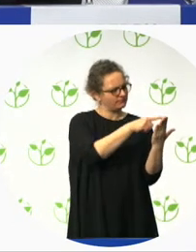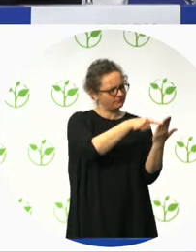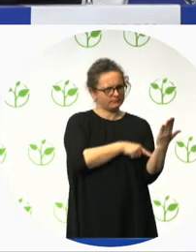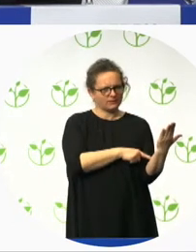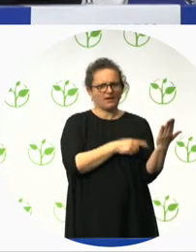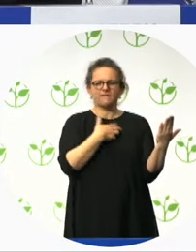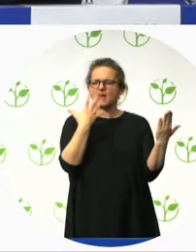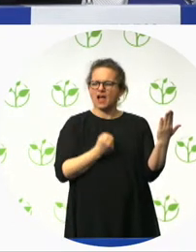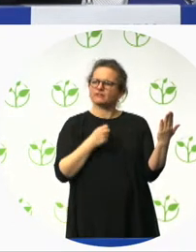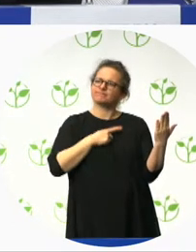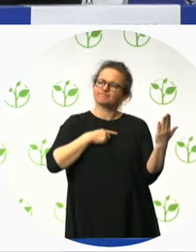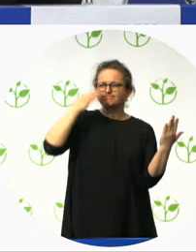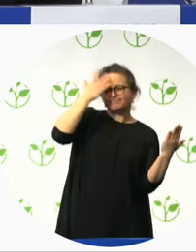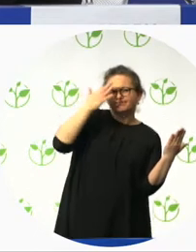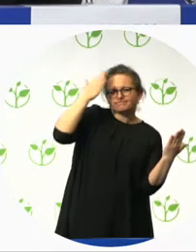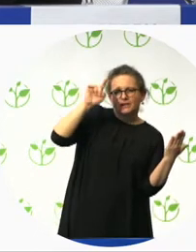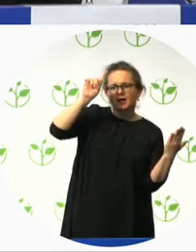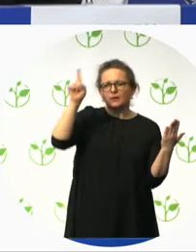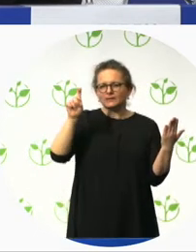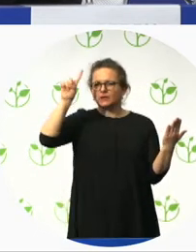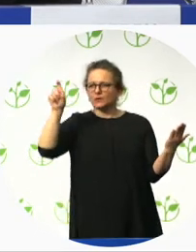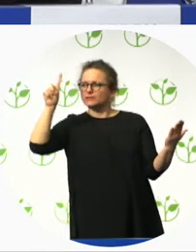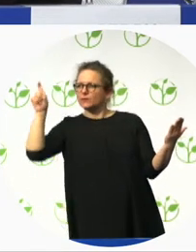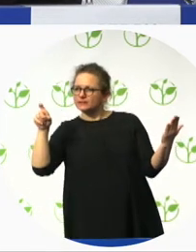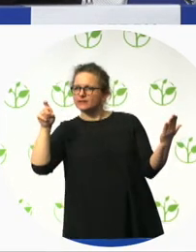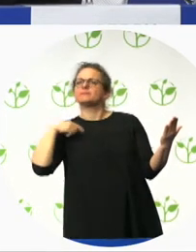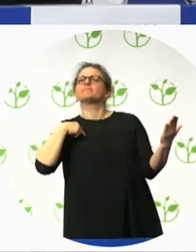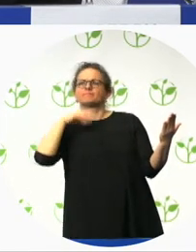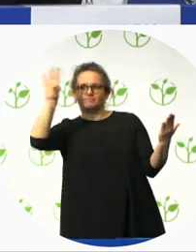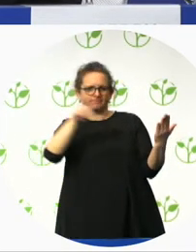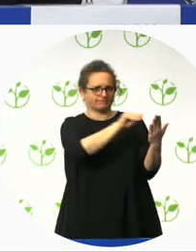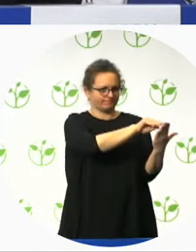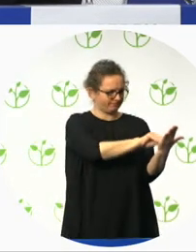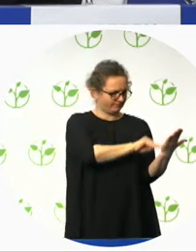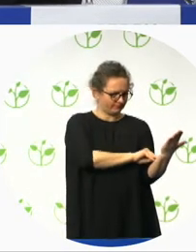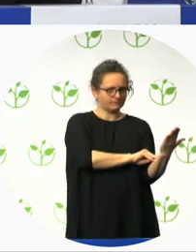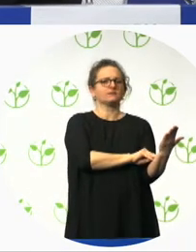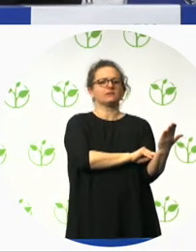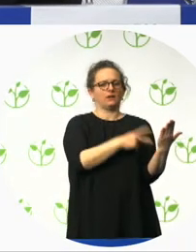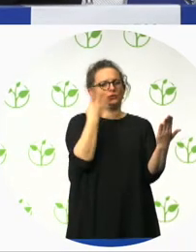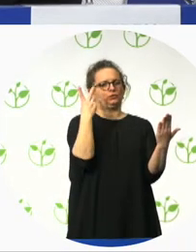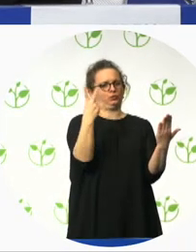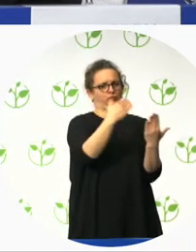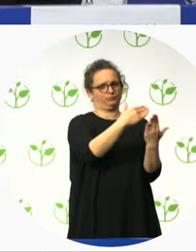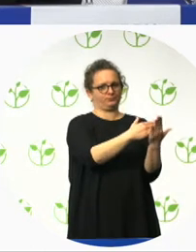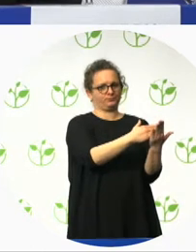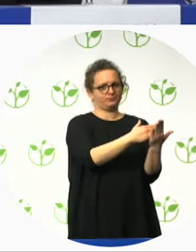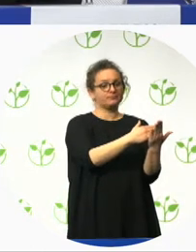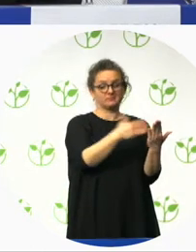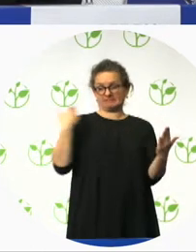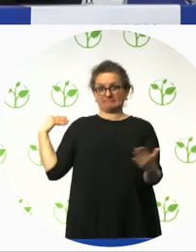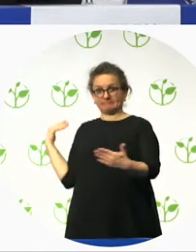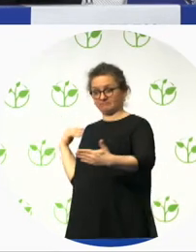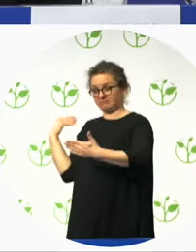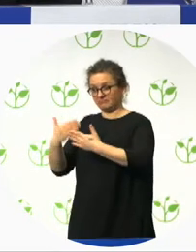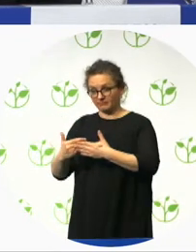was involvement in a universally designed built environment will promote positive changes in the attitudes of key